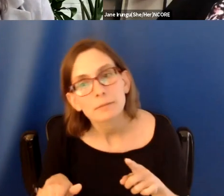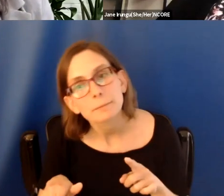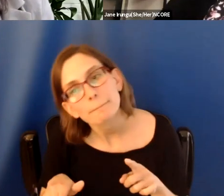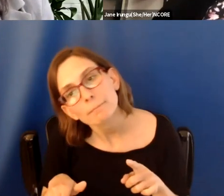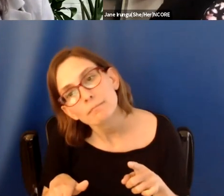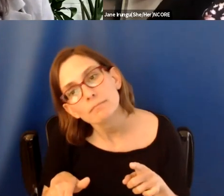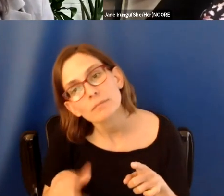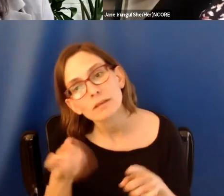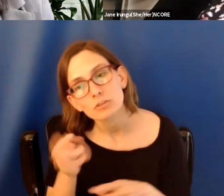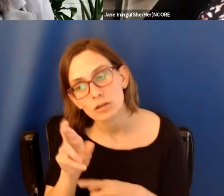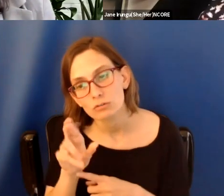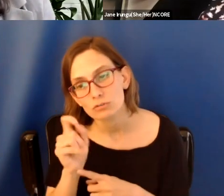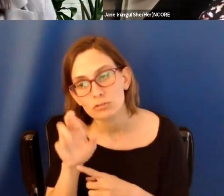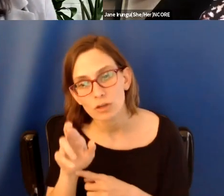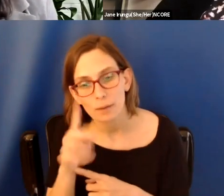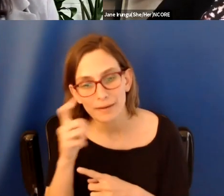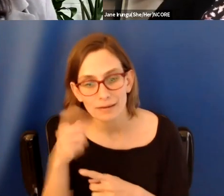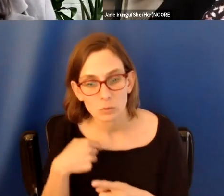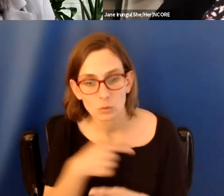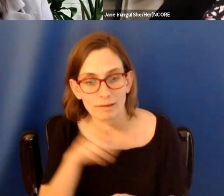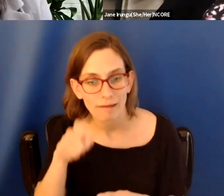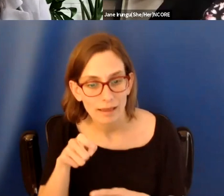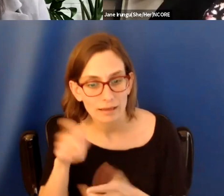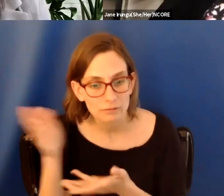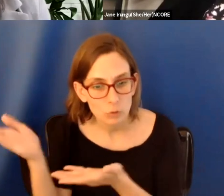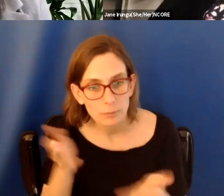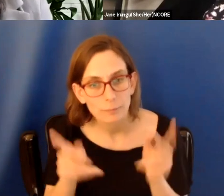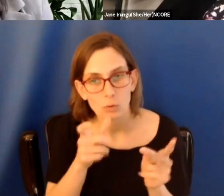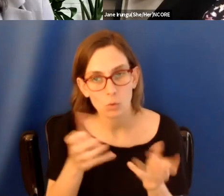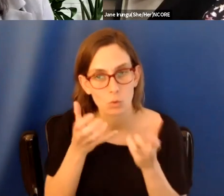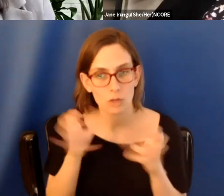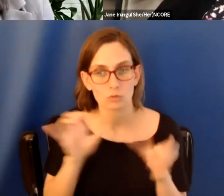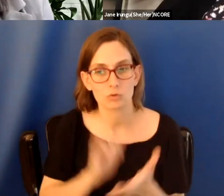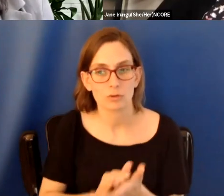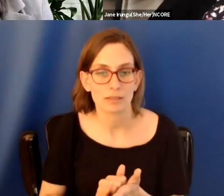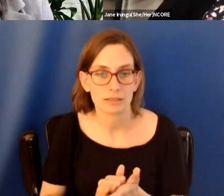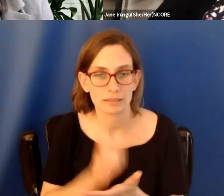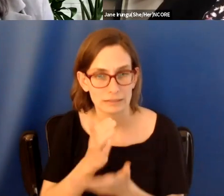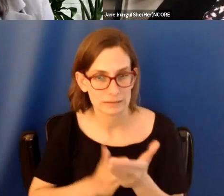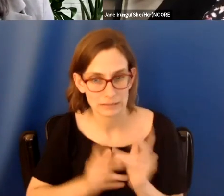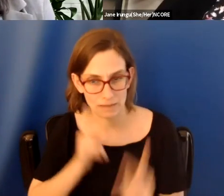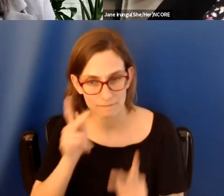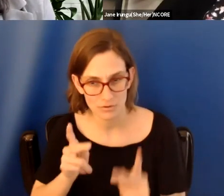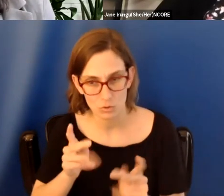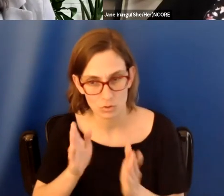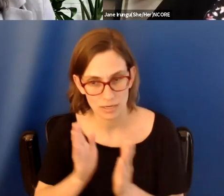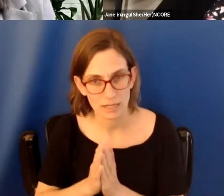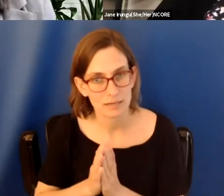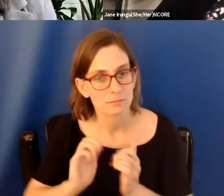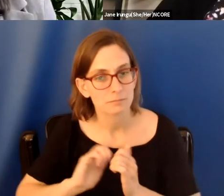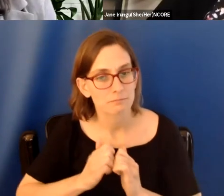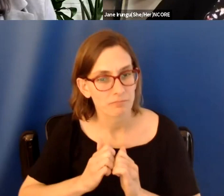we have to bring people to want to do this, right. Uh, there are a couple of folks here who are asking, so how do you